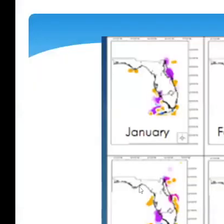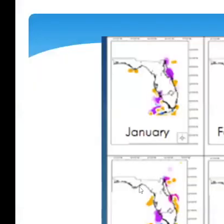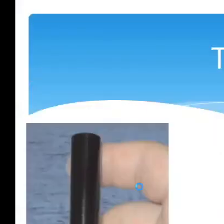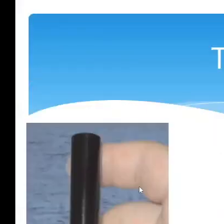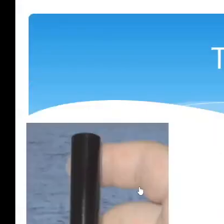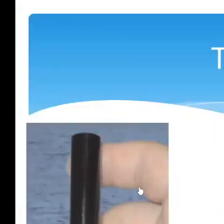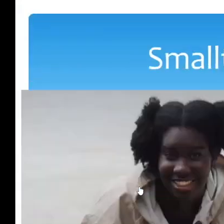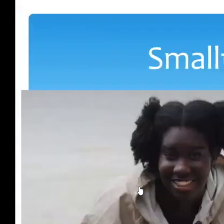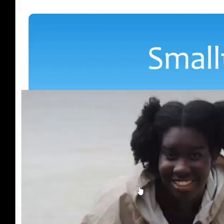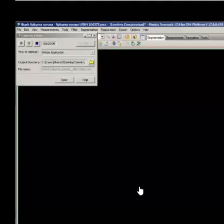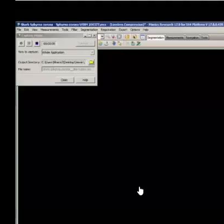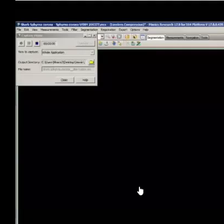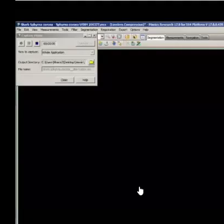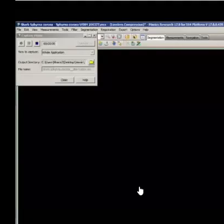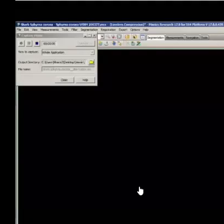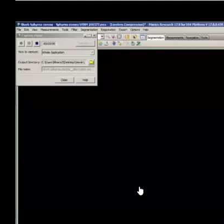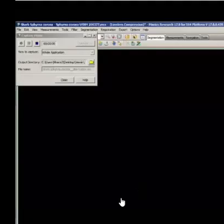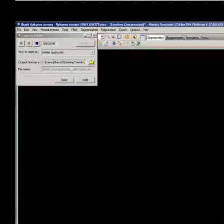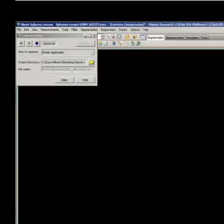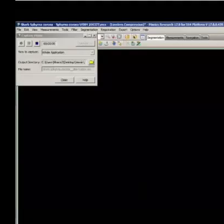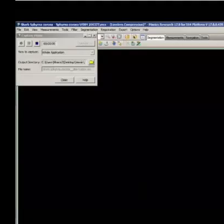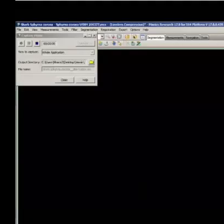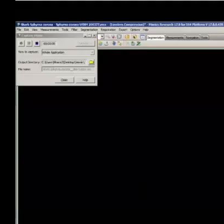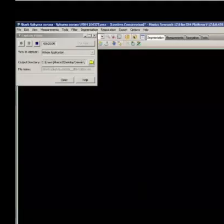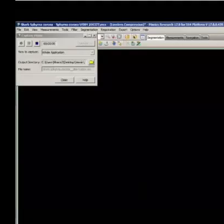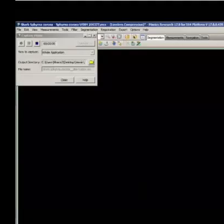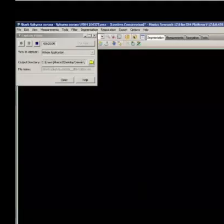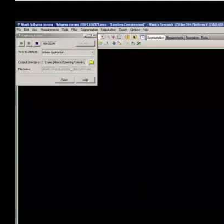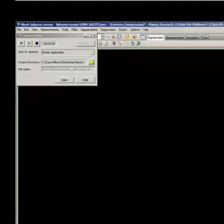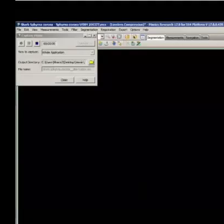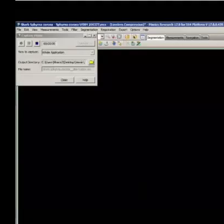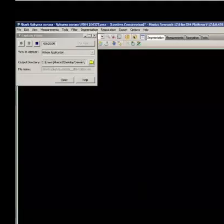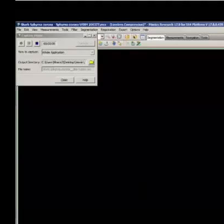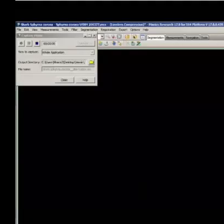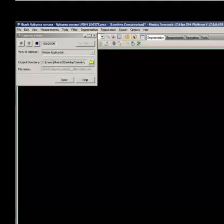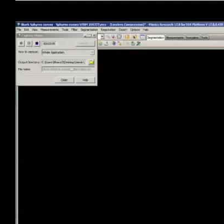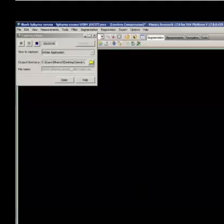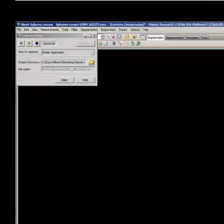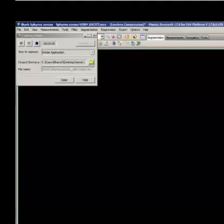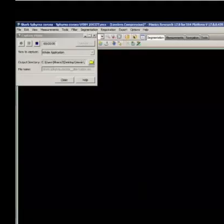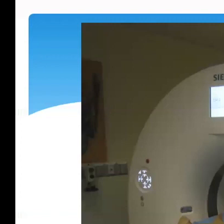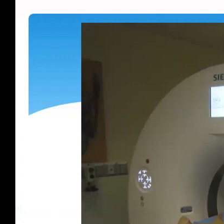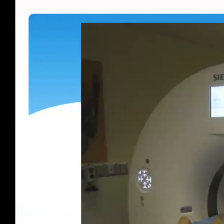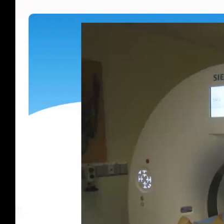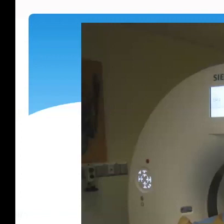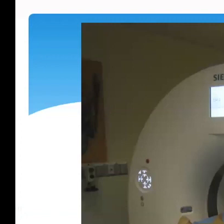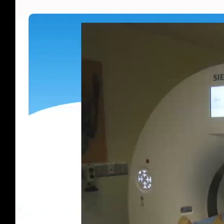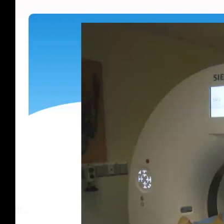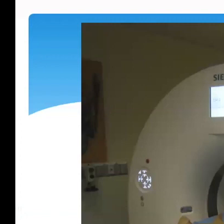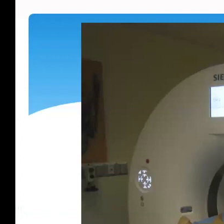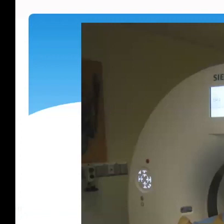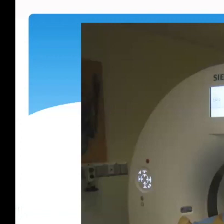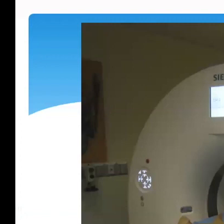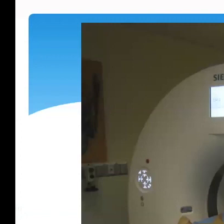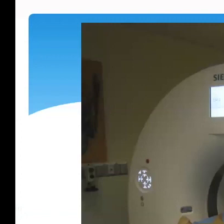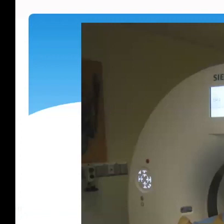So there we go. So this is a scan. So when I first get them, you know,